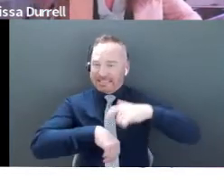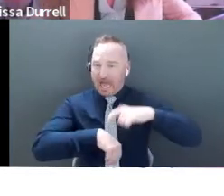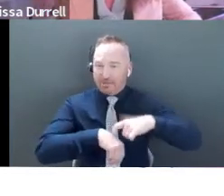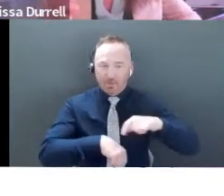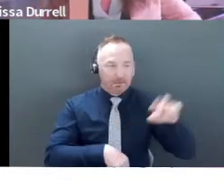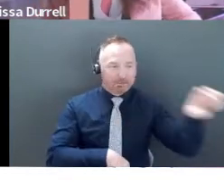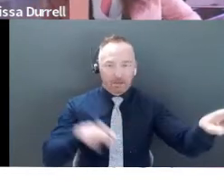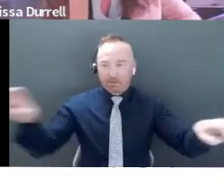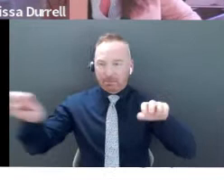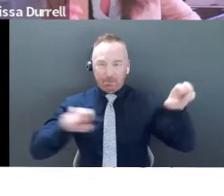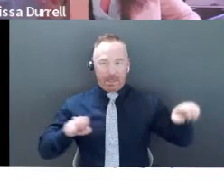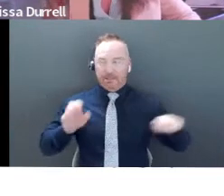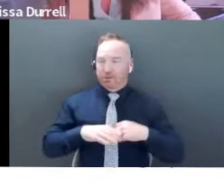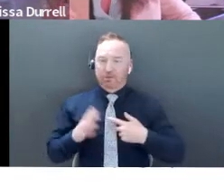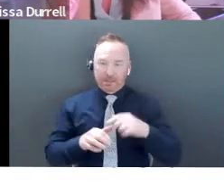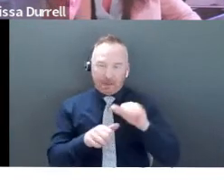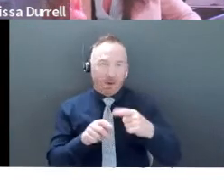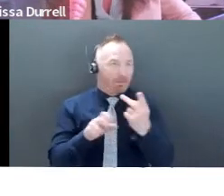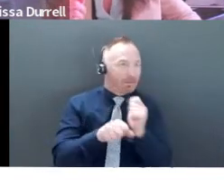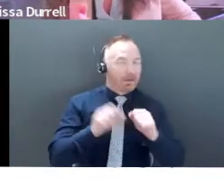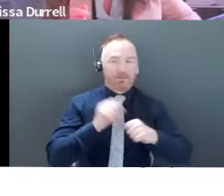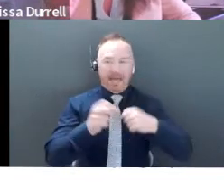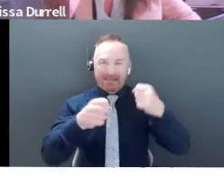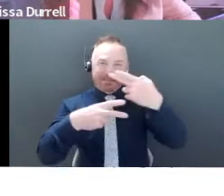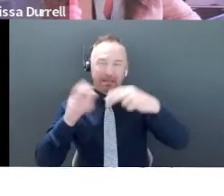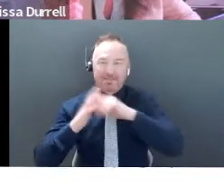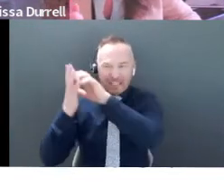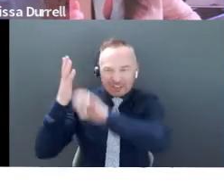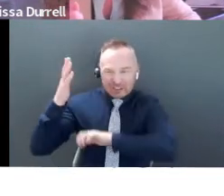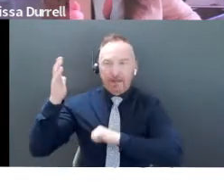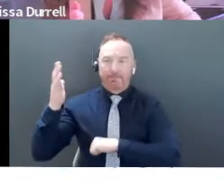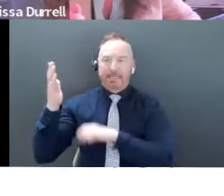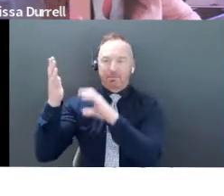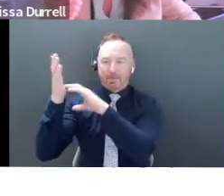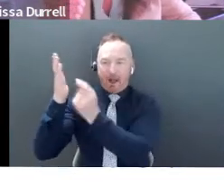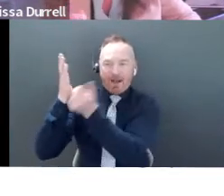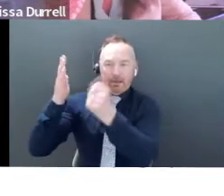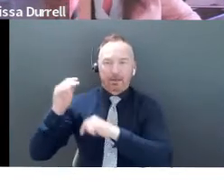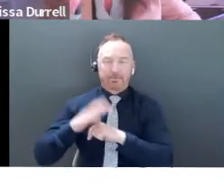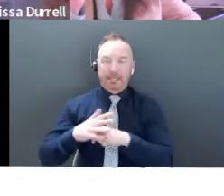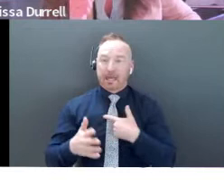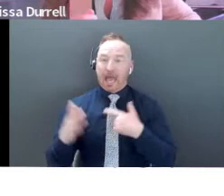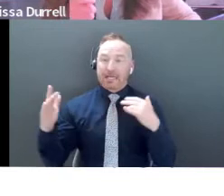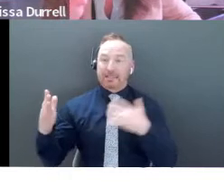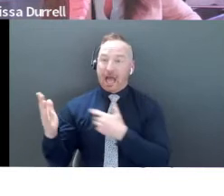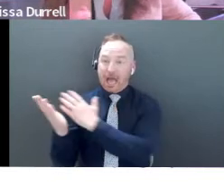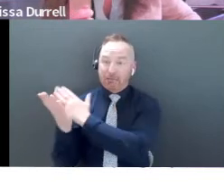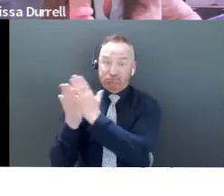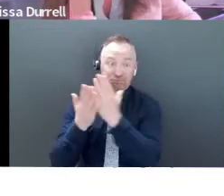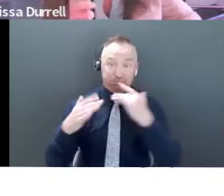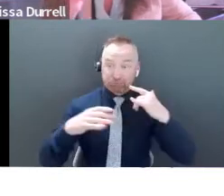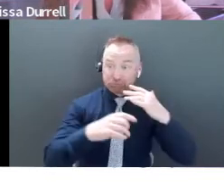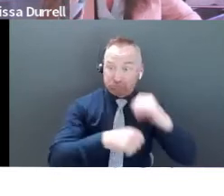up, or I'm going to have to pull a paragraph out of this one because I need to make sure I'm not rushing at the end. Your presentation is so